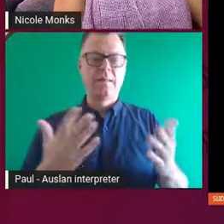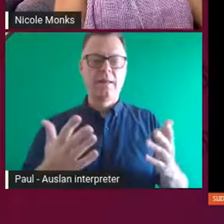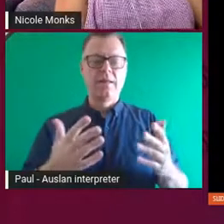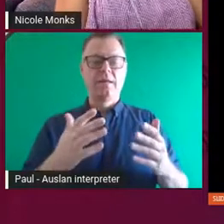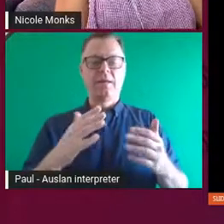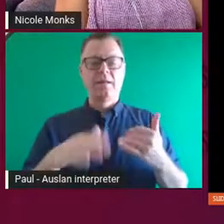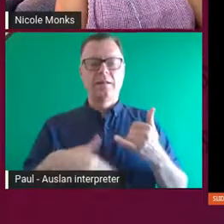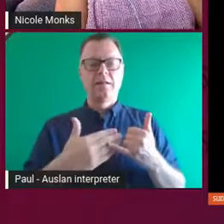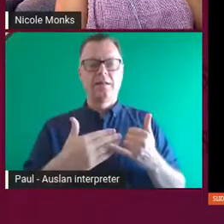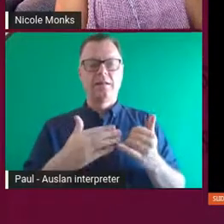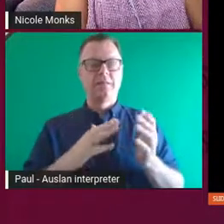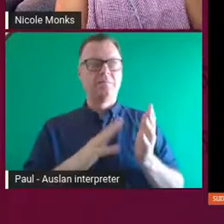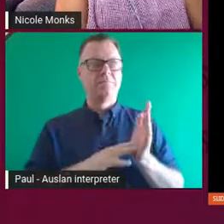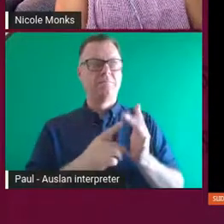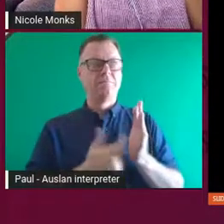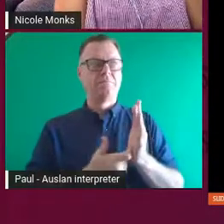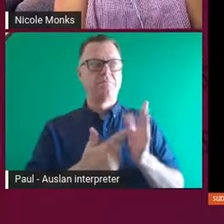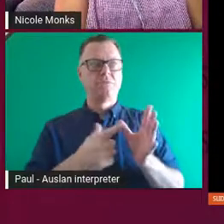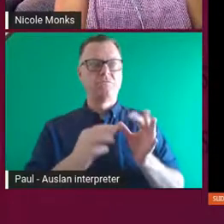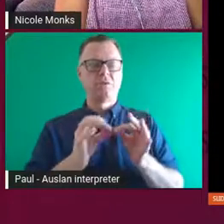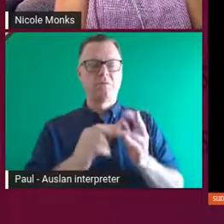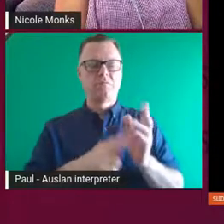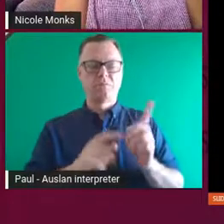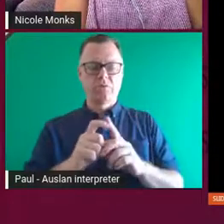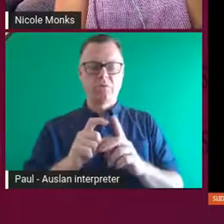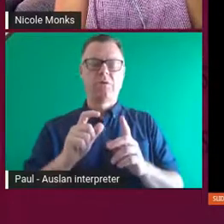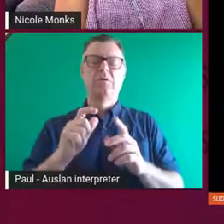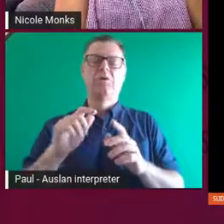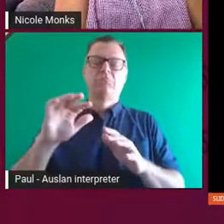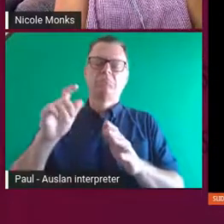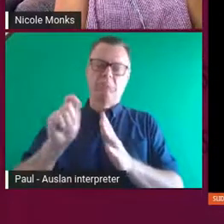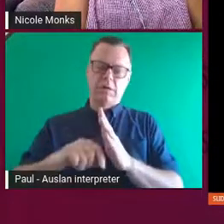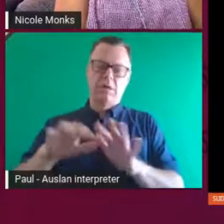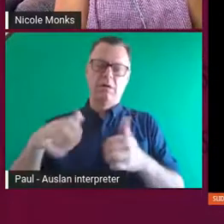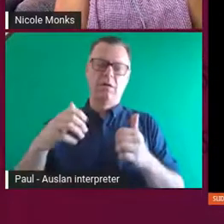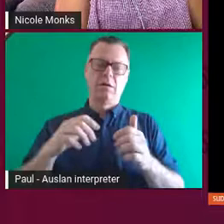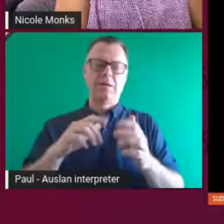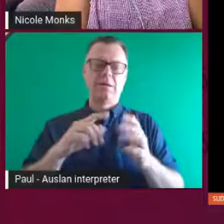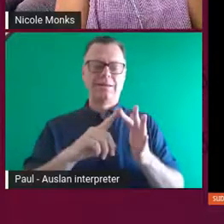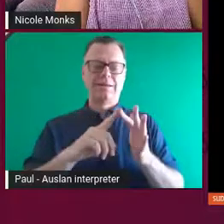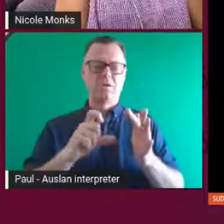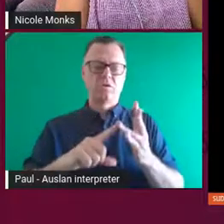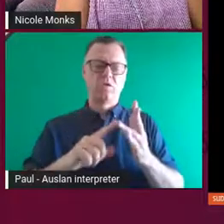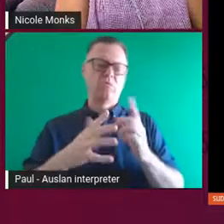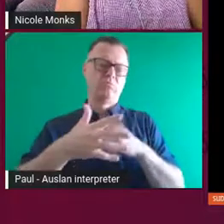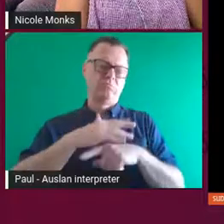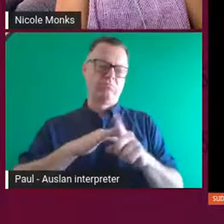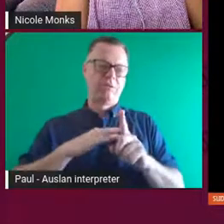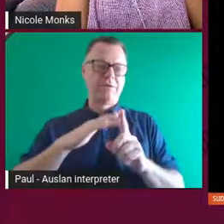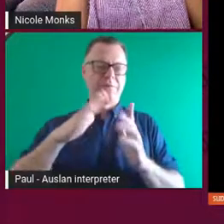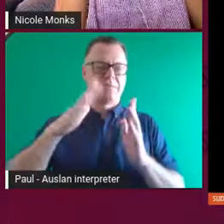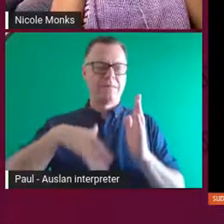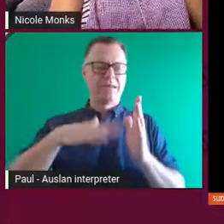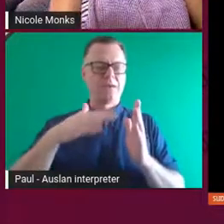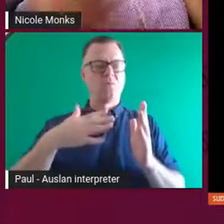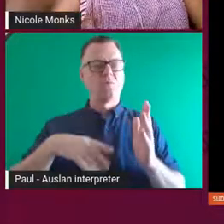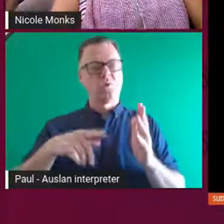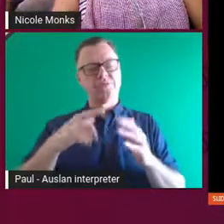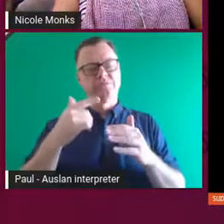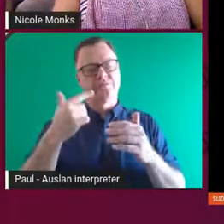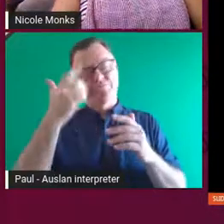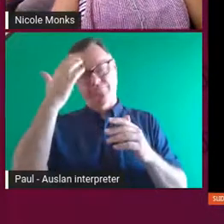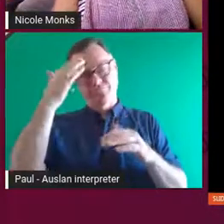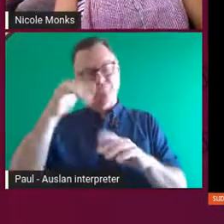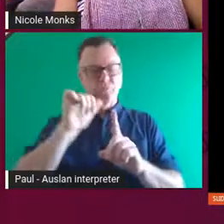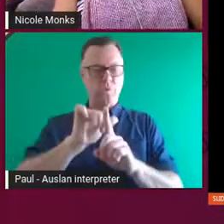got from Mirabond as well. So as much as we could, we made this as eco-friendly as we could because that